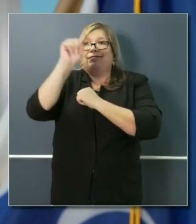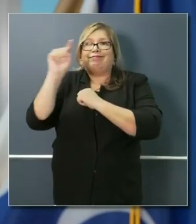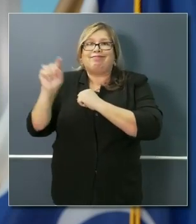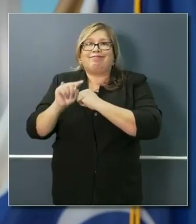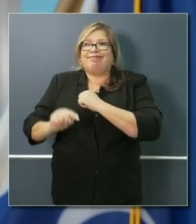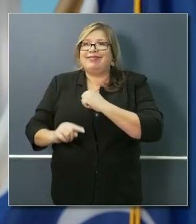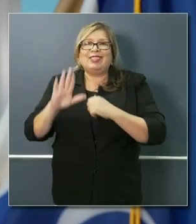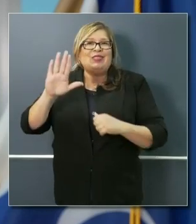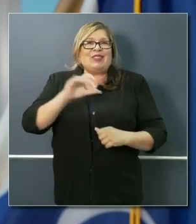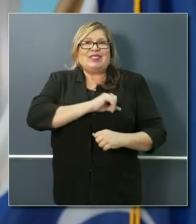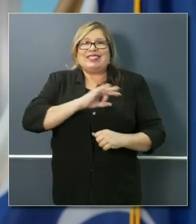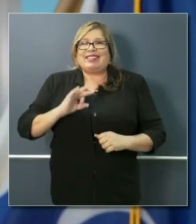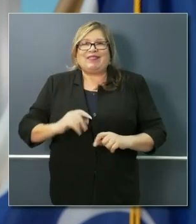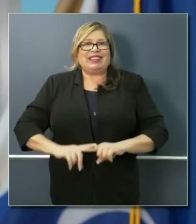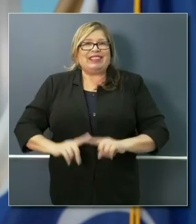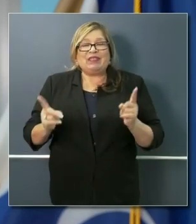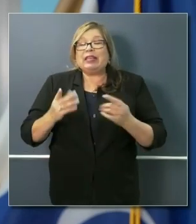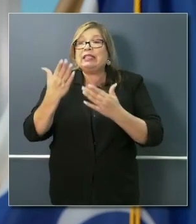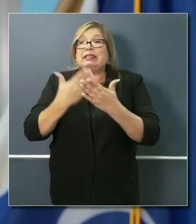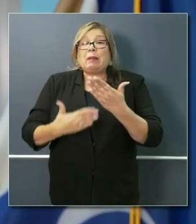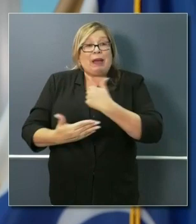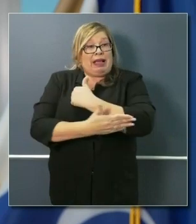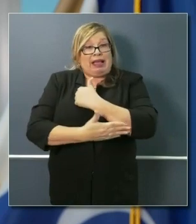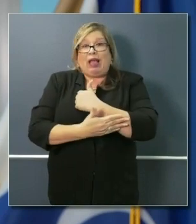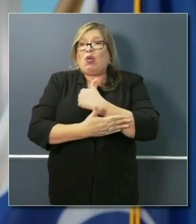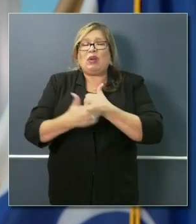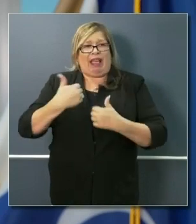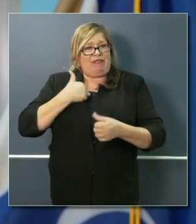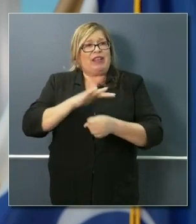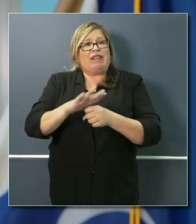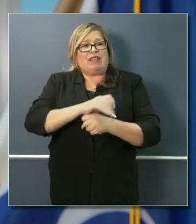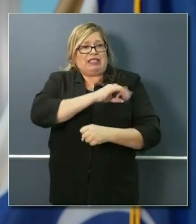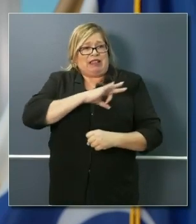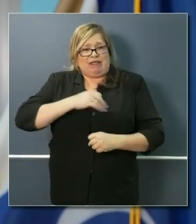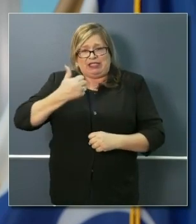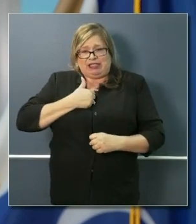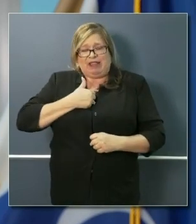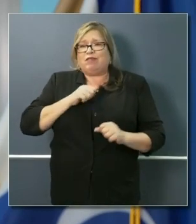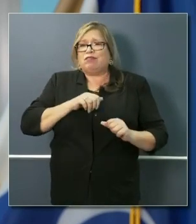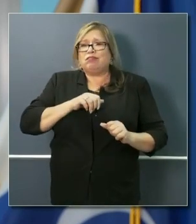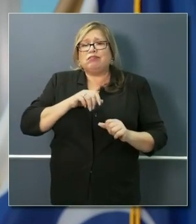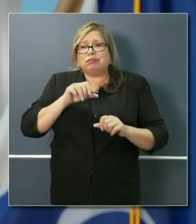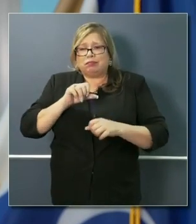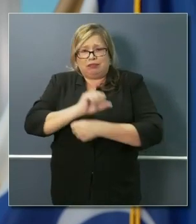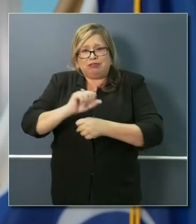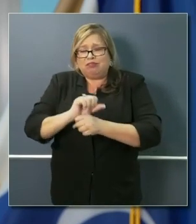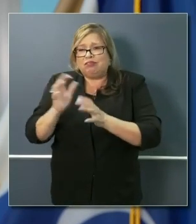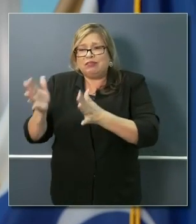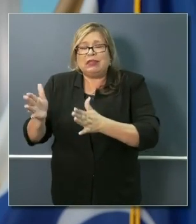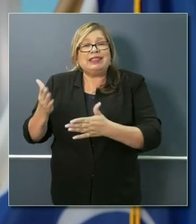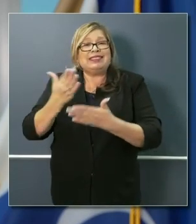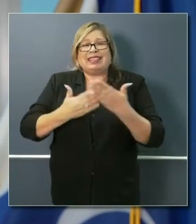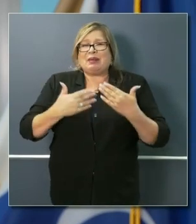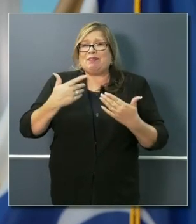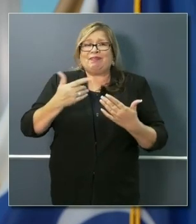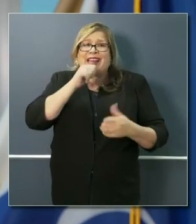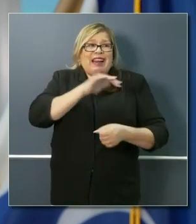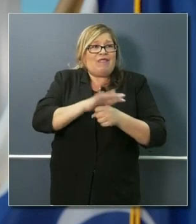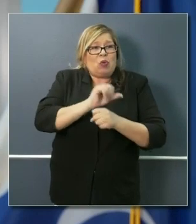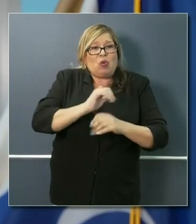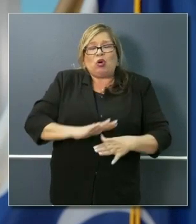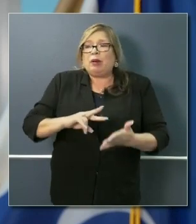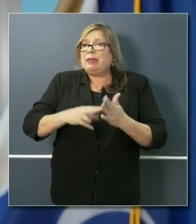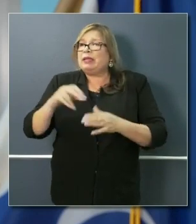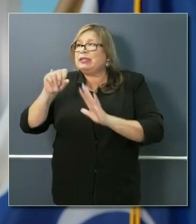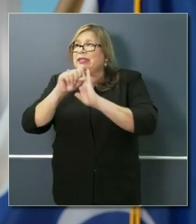Some counties will absorb all the staffing needs. Other counties do partnerships with the state 50-50. And so specific